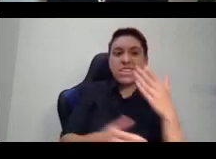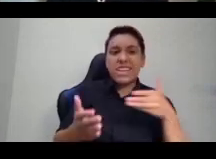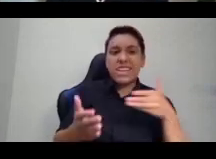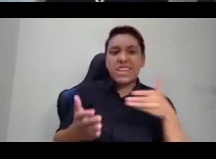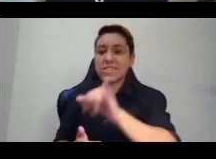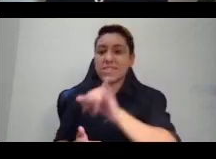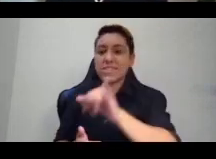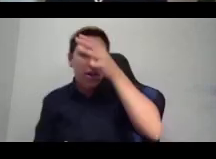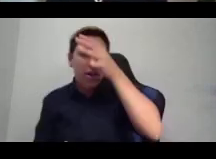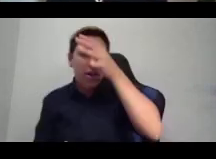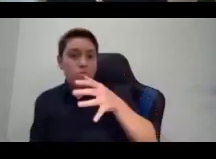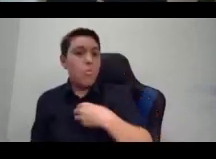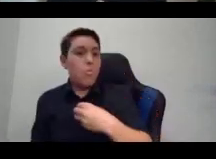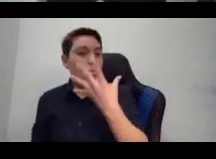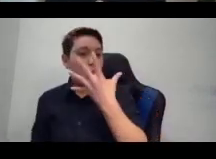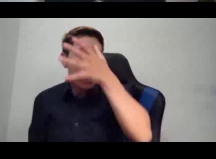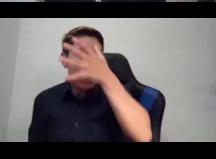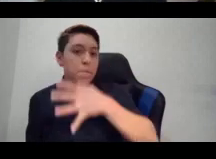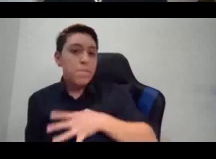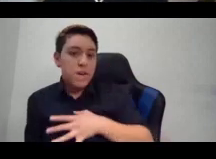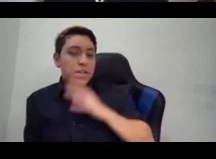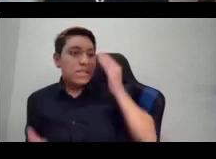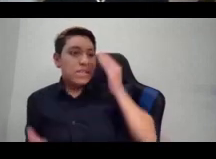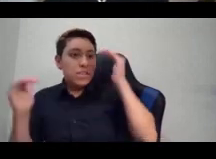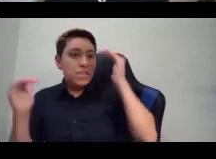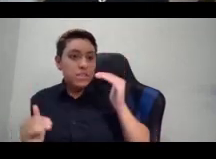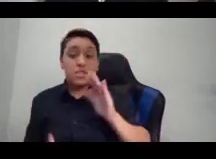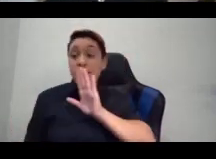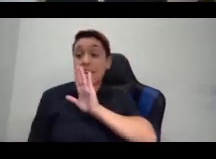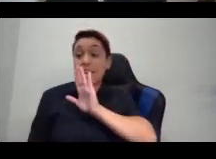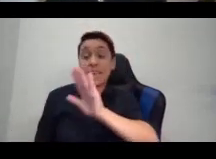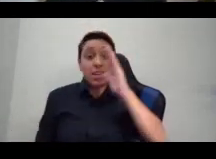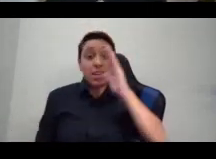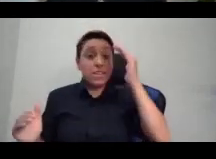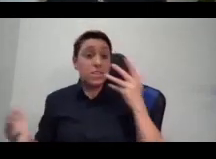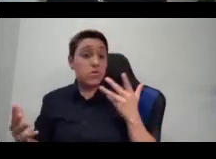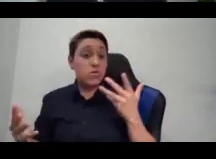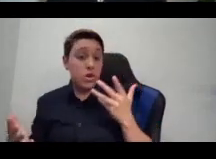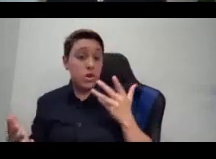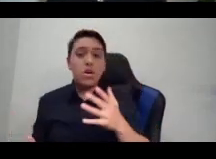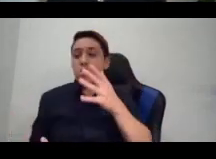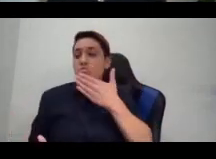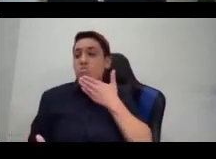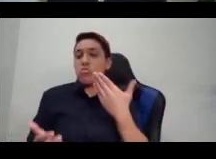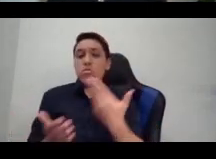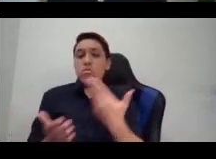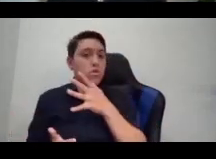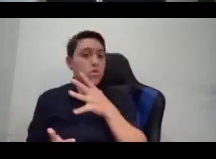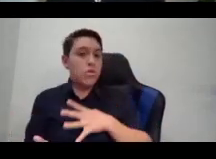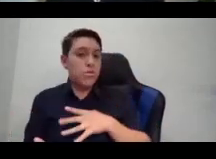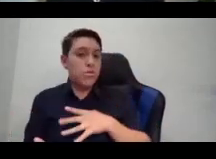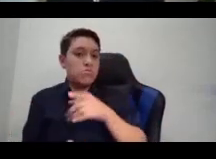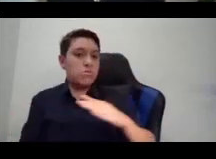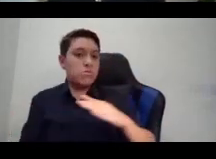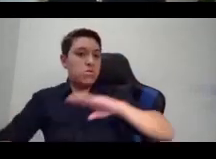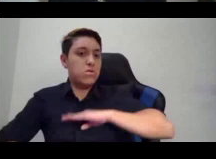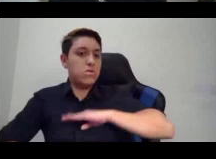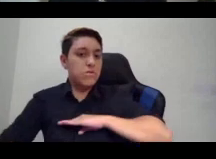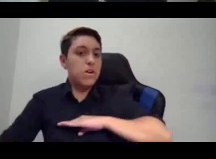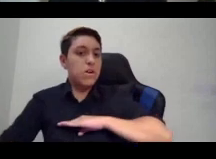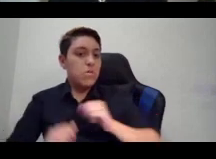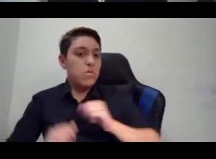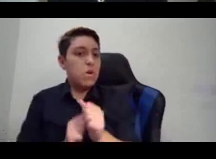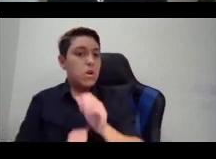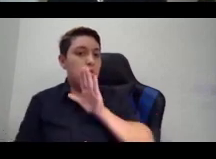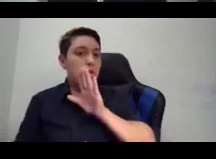quo. His expectation was that a good woman would be satisfied with her status as an enslaved